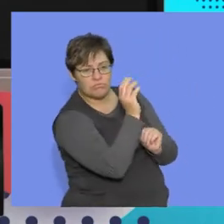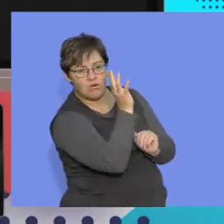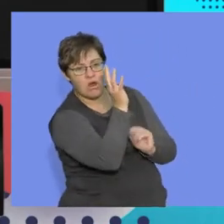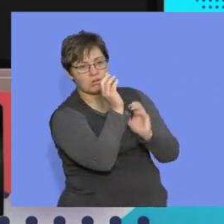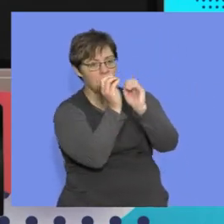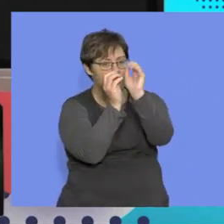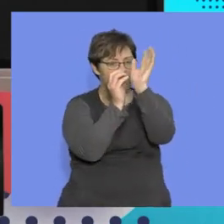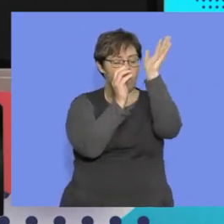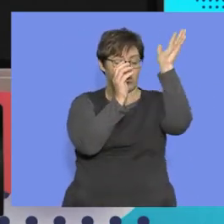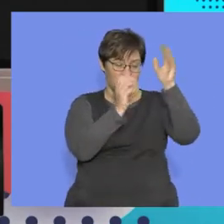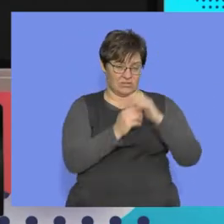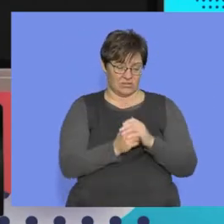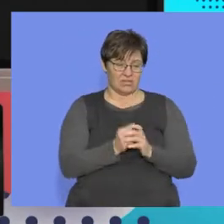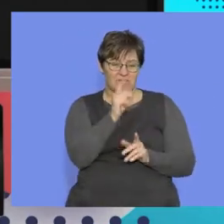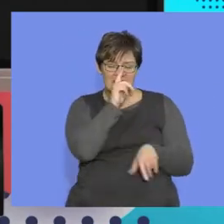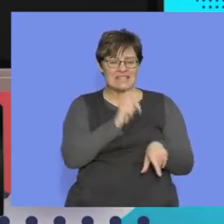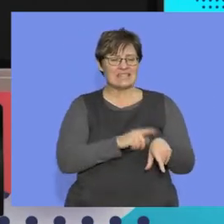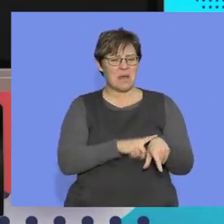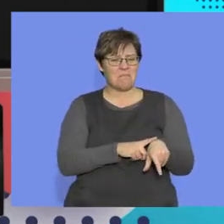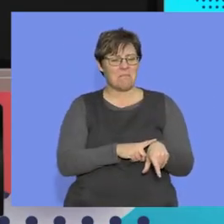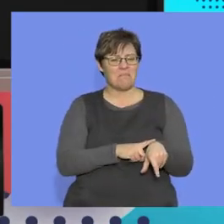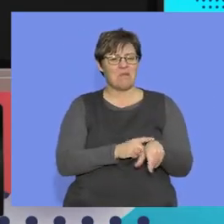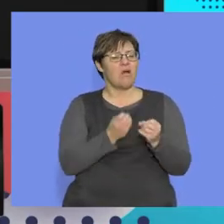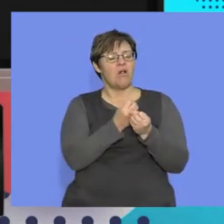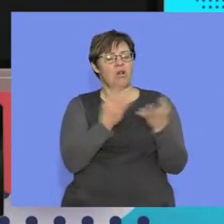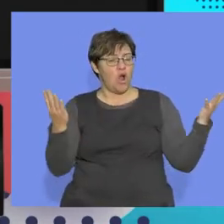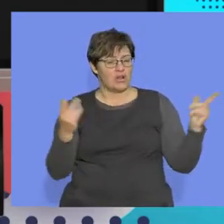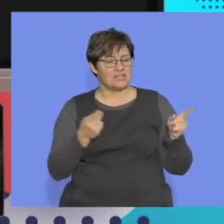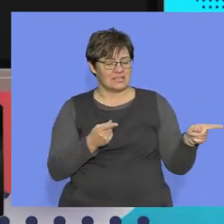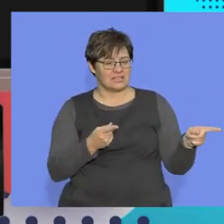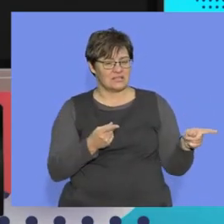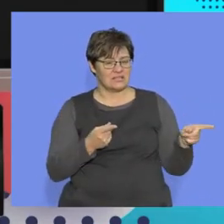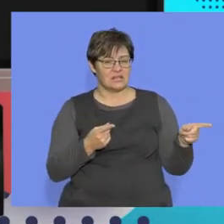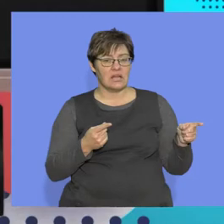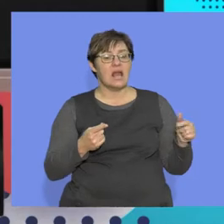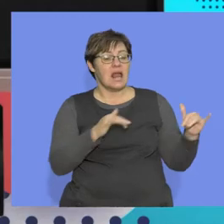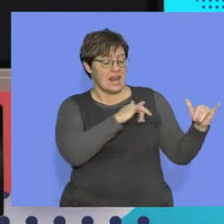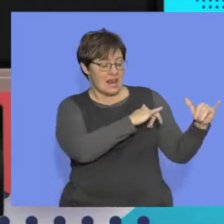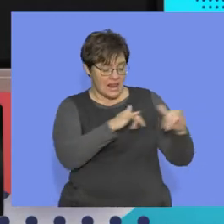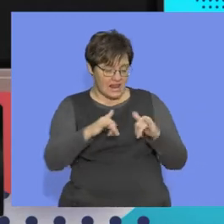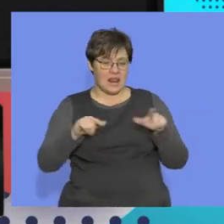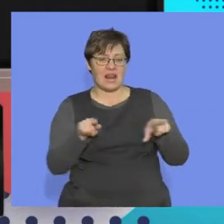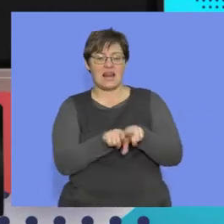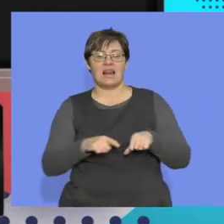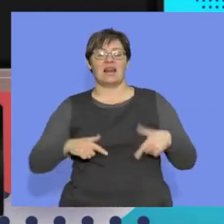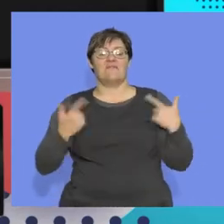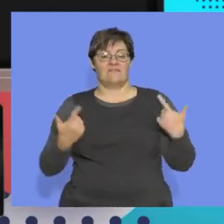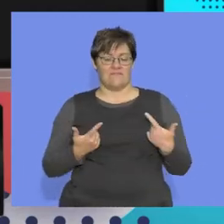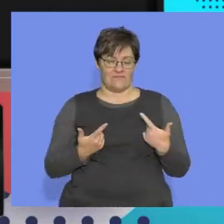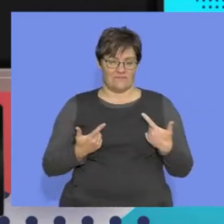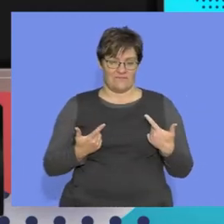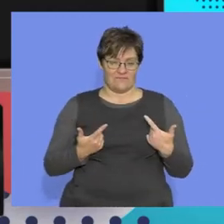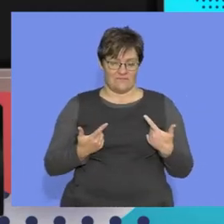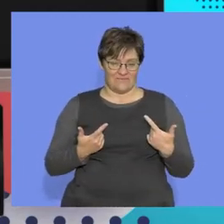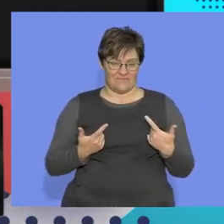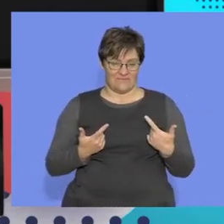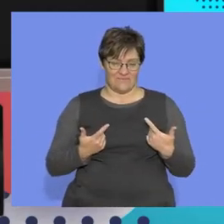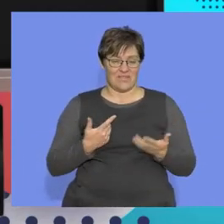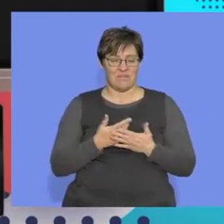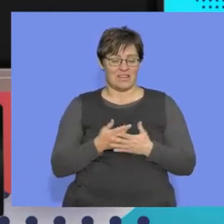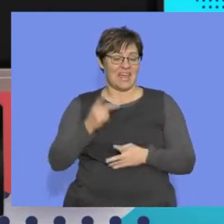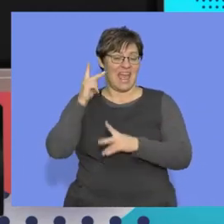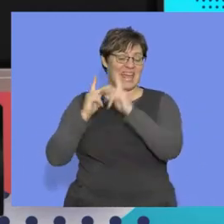just occur. And if you look at the timeline, a lot of the species were actually alive at the same time, right, different